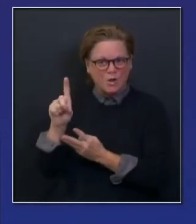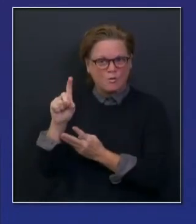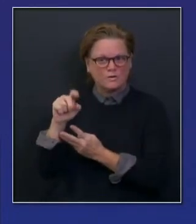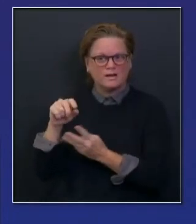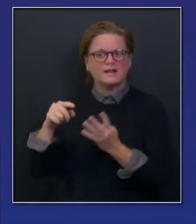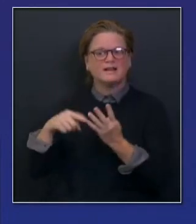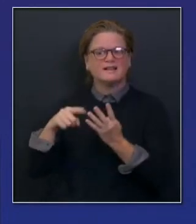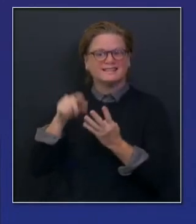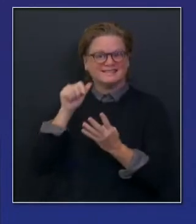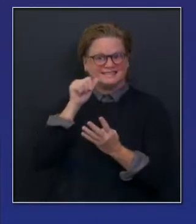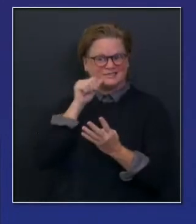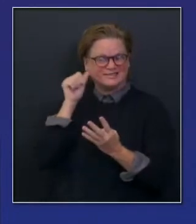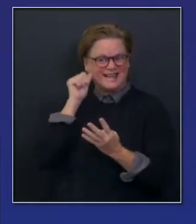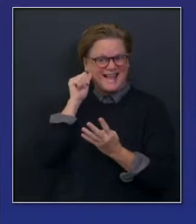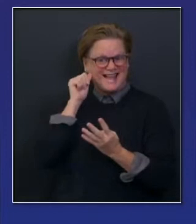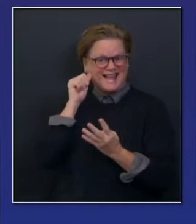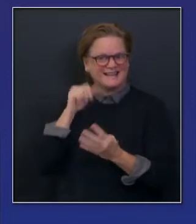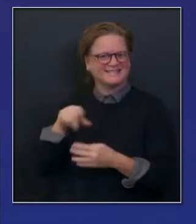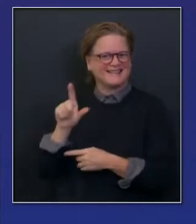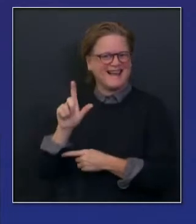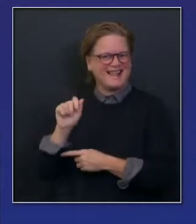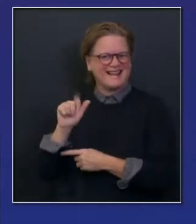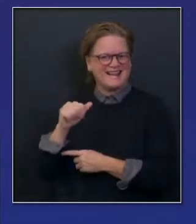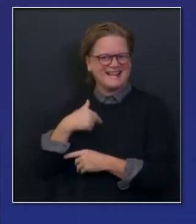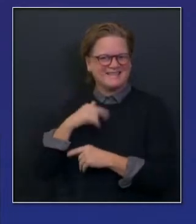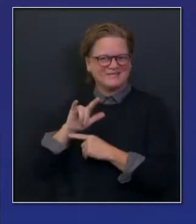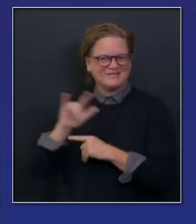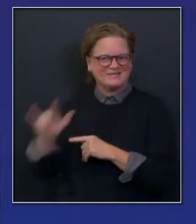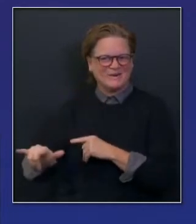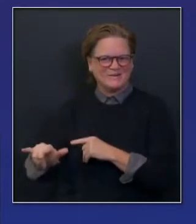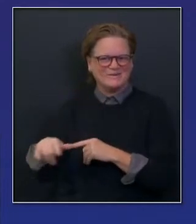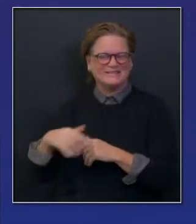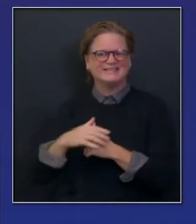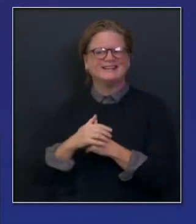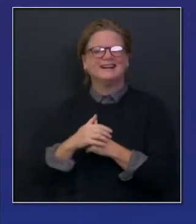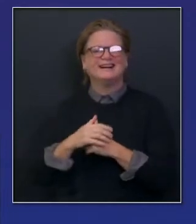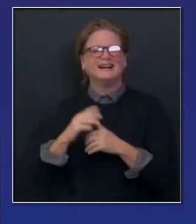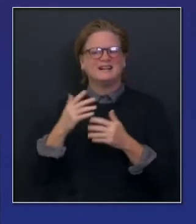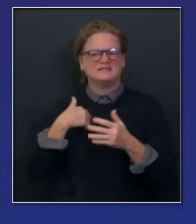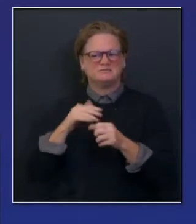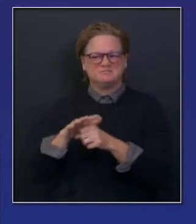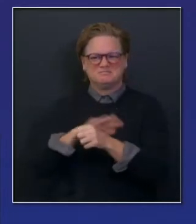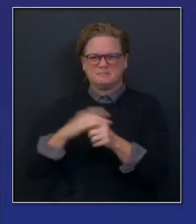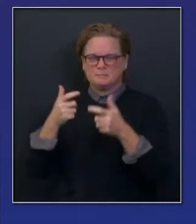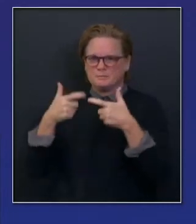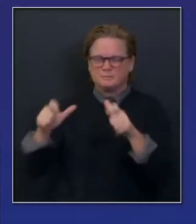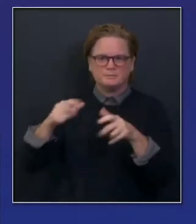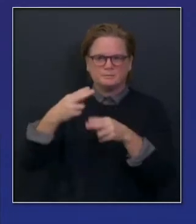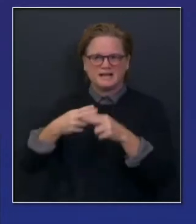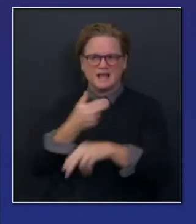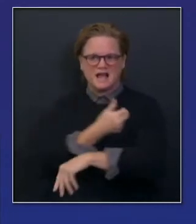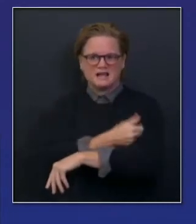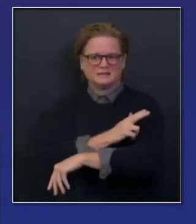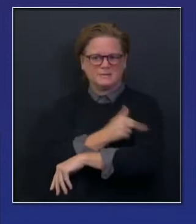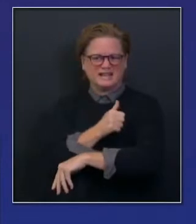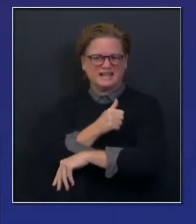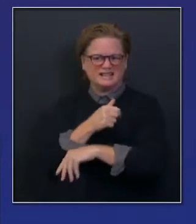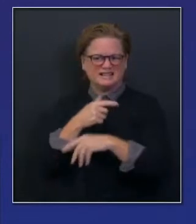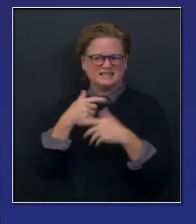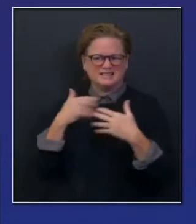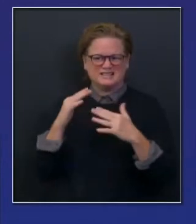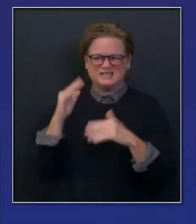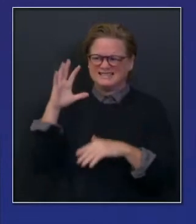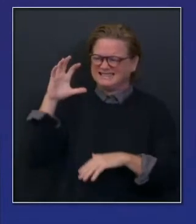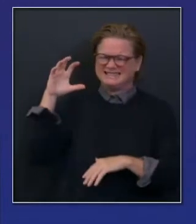privilege of being in Los Angeles County at the large facility there, one of the larger hospitals in the